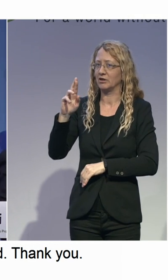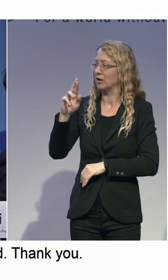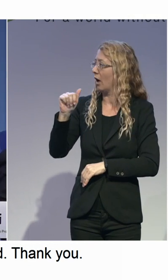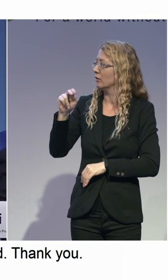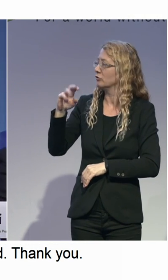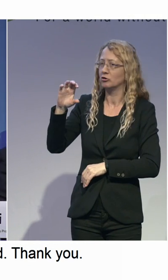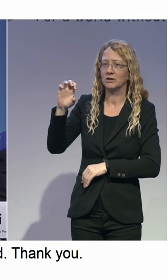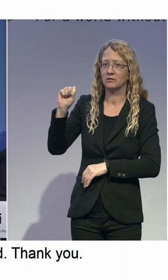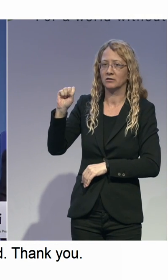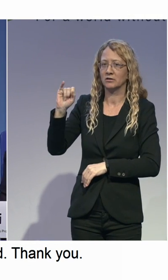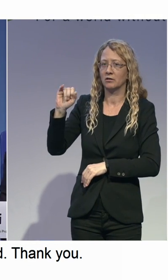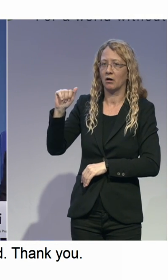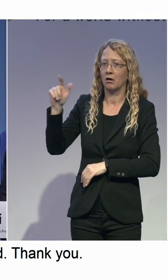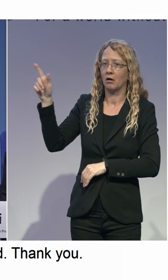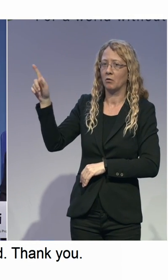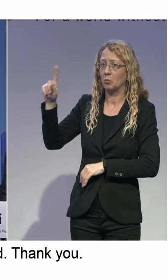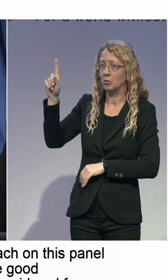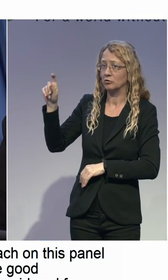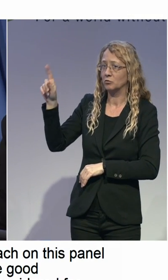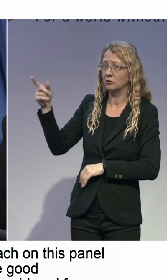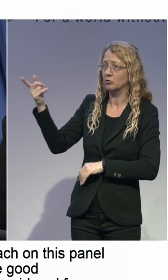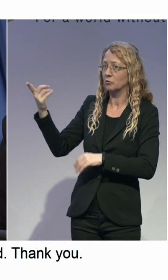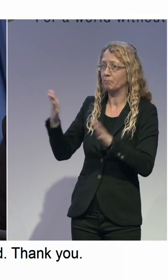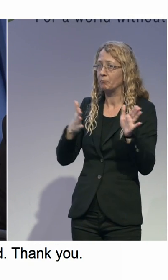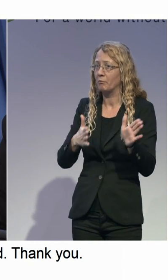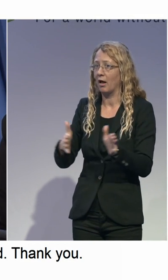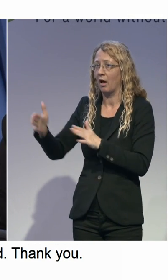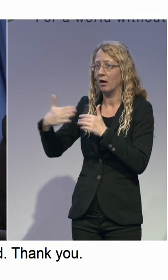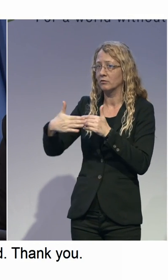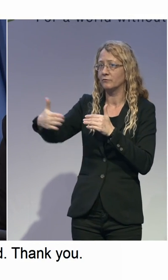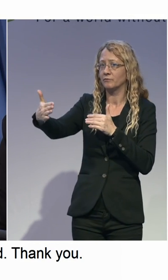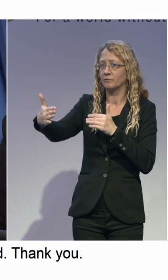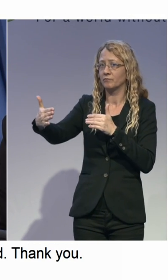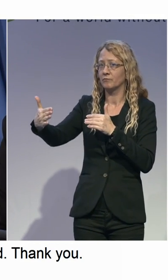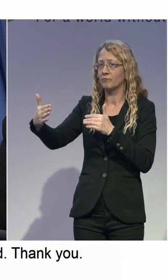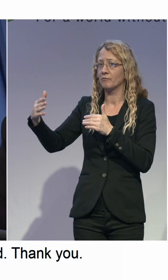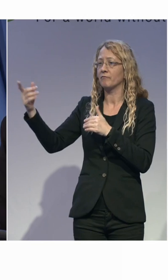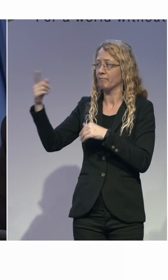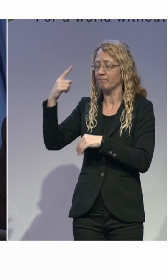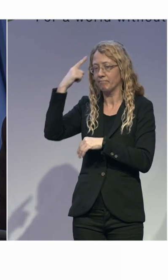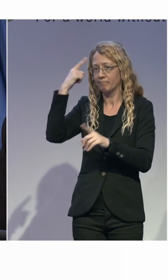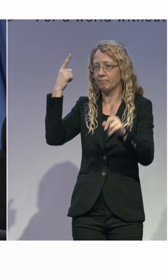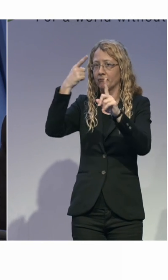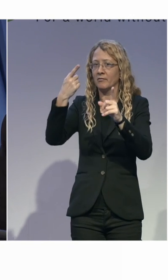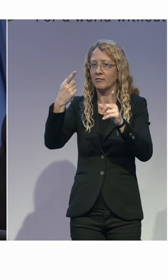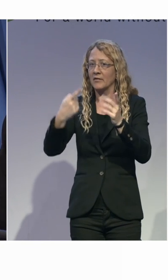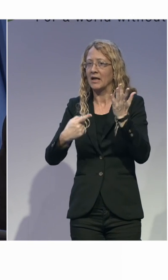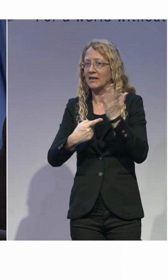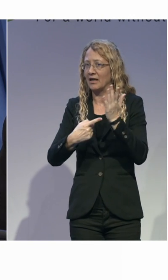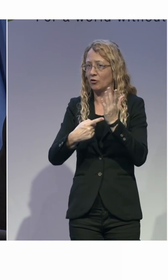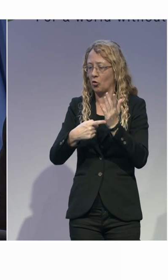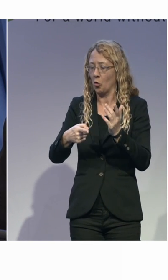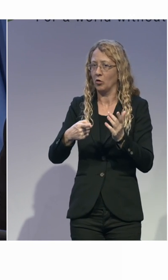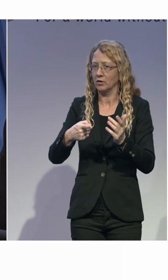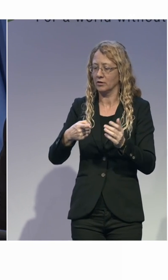using technology as a commodity. its definition is standardized by definition. So, we are not